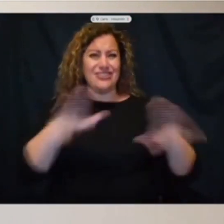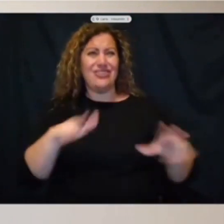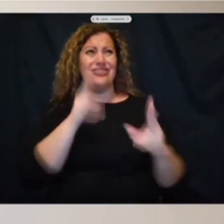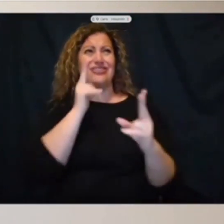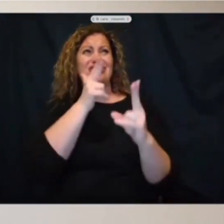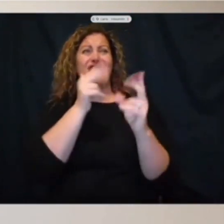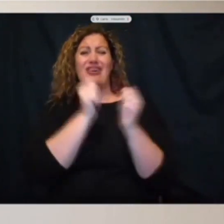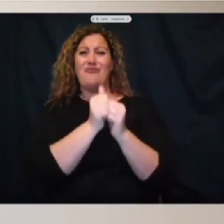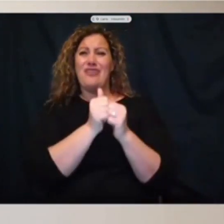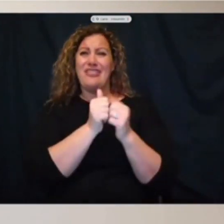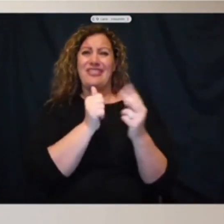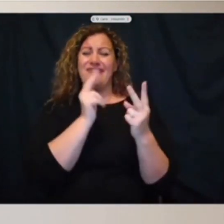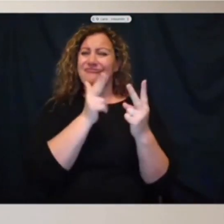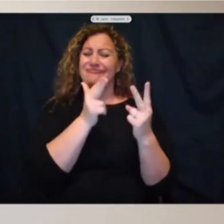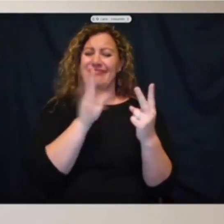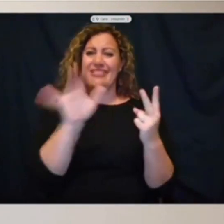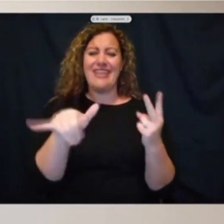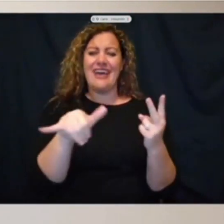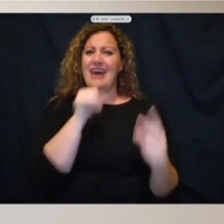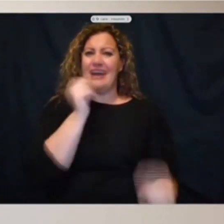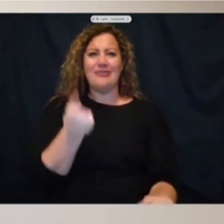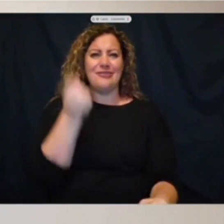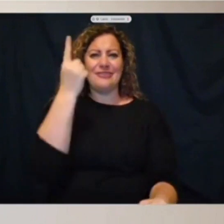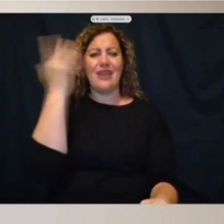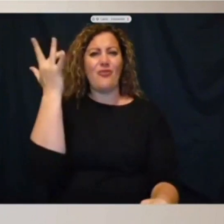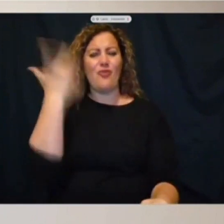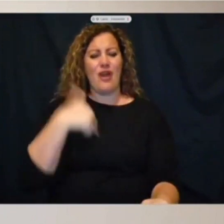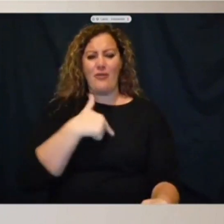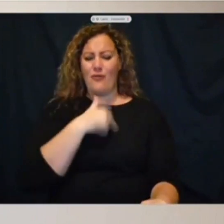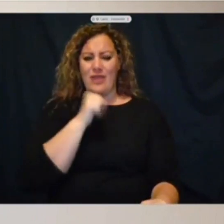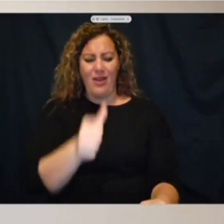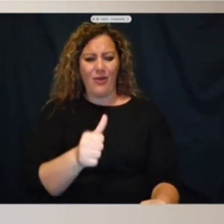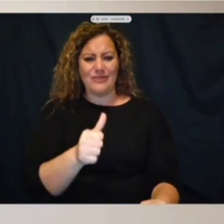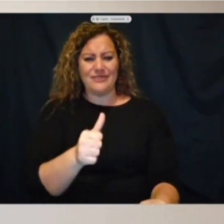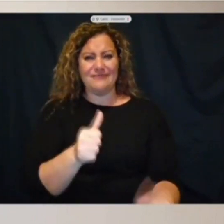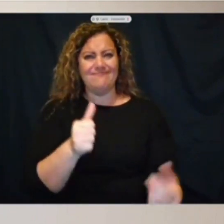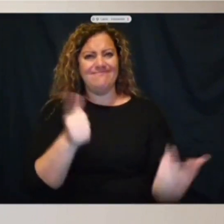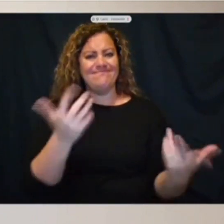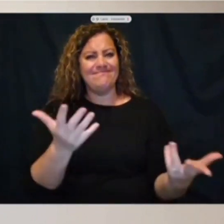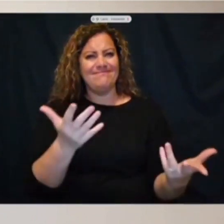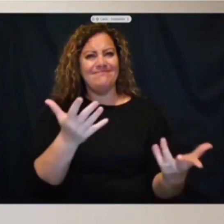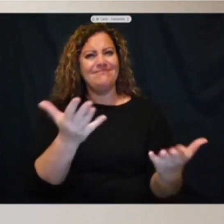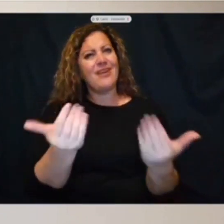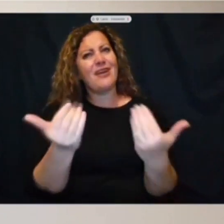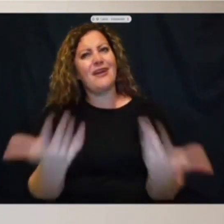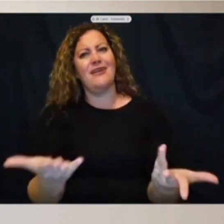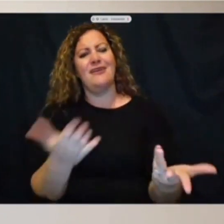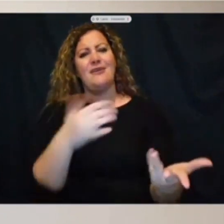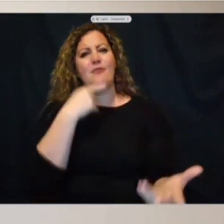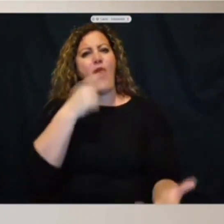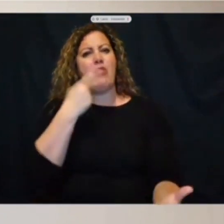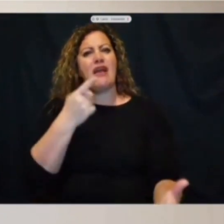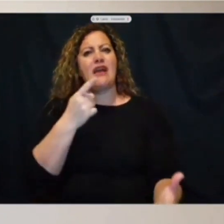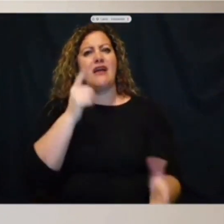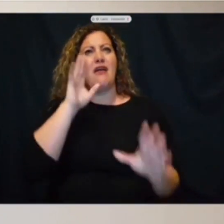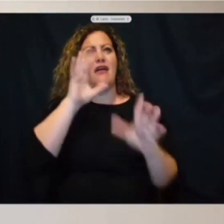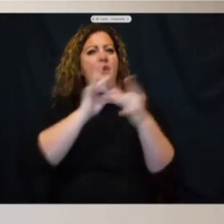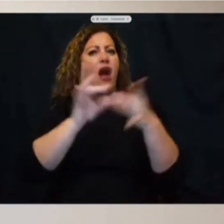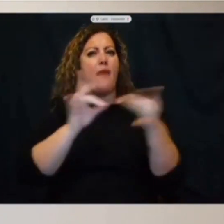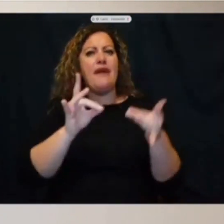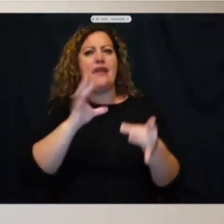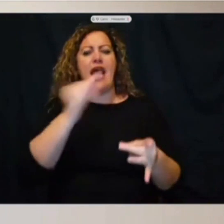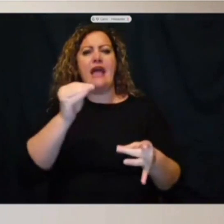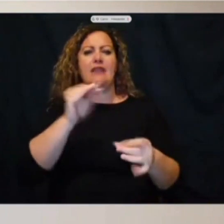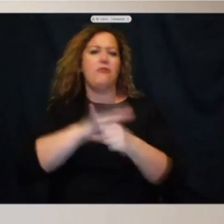gunfire, I just don't understand why we don't get the public comment and outcry about this kind of activity.